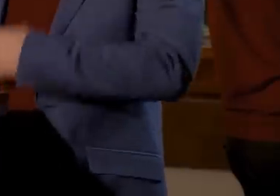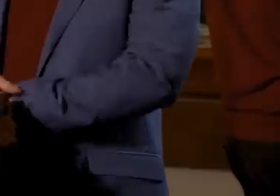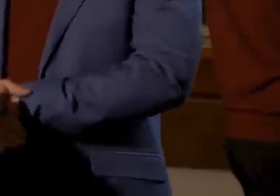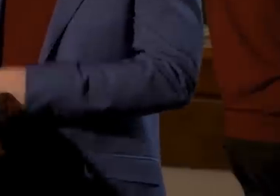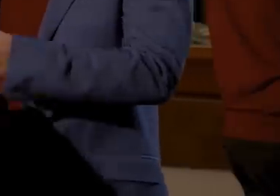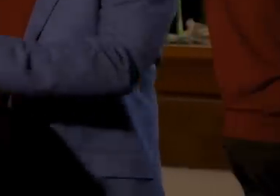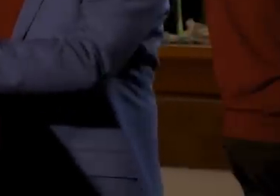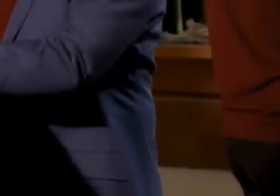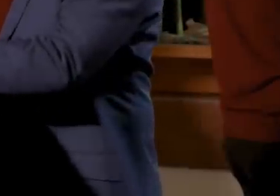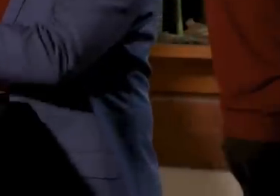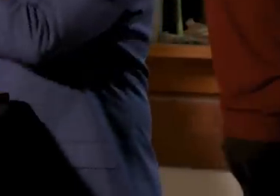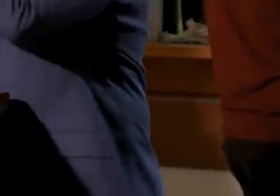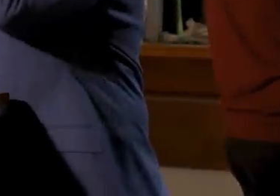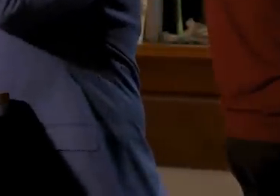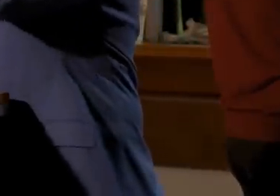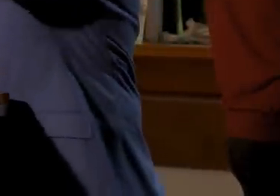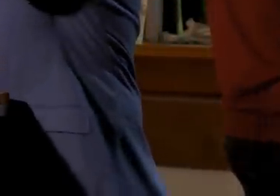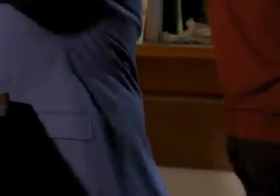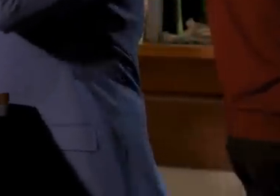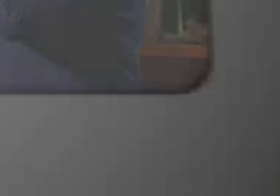story. Ah, thanks very much.